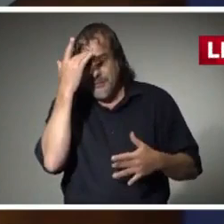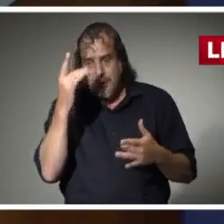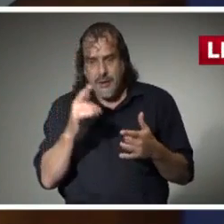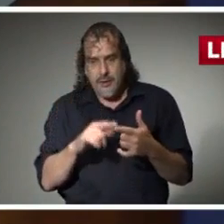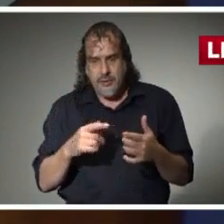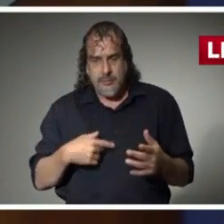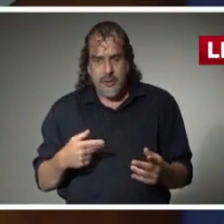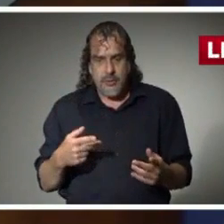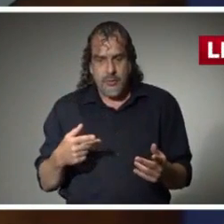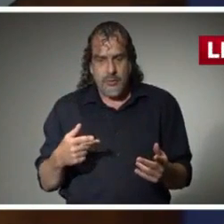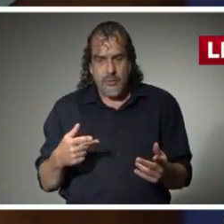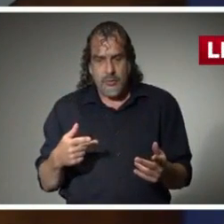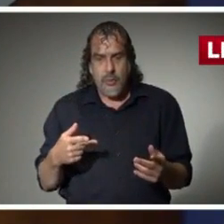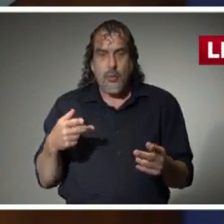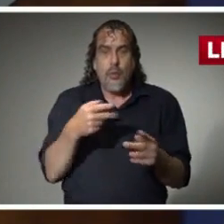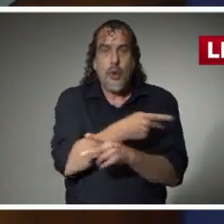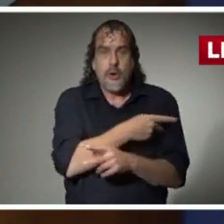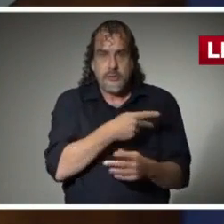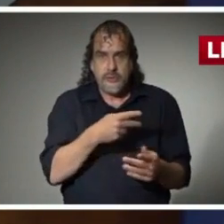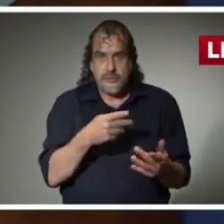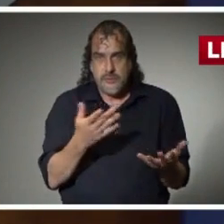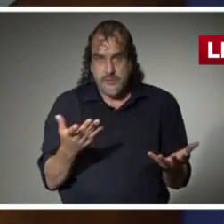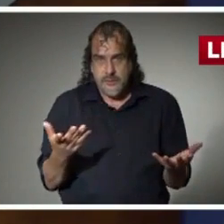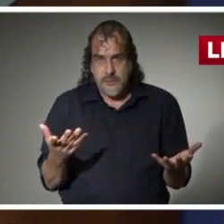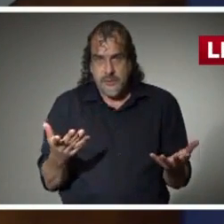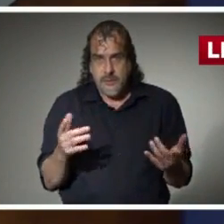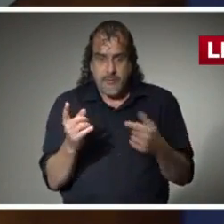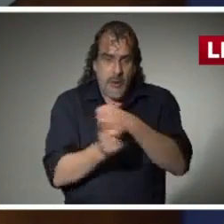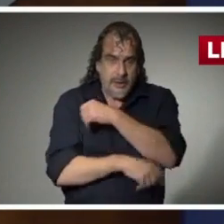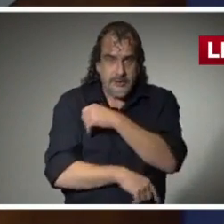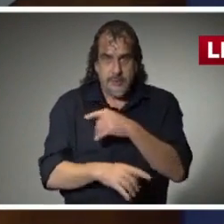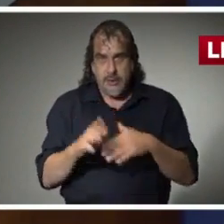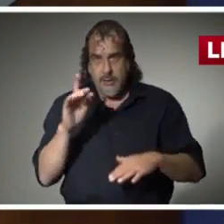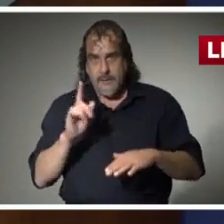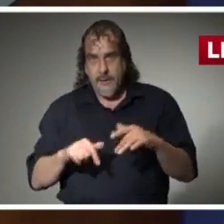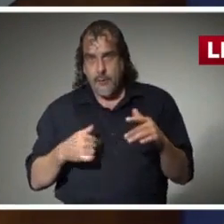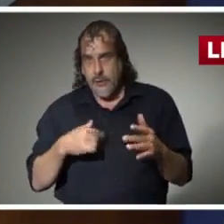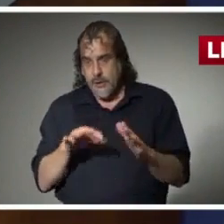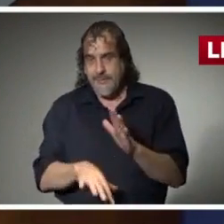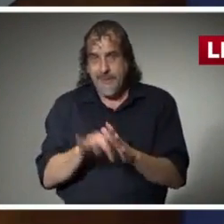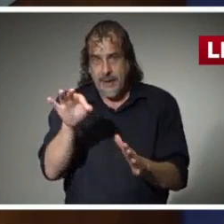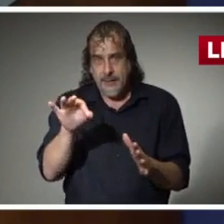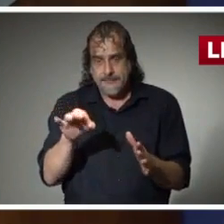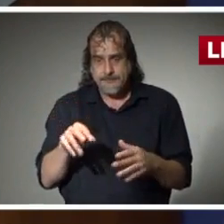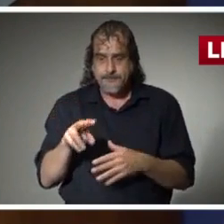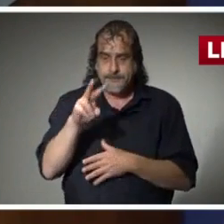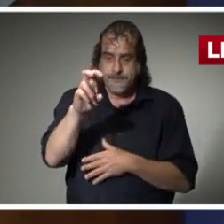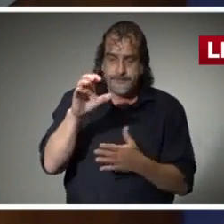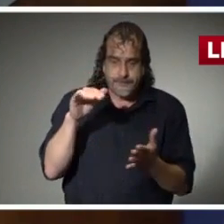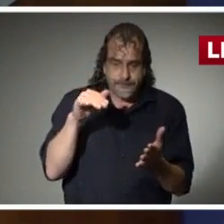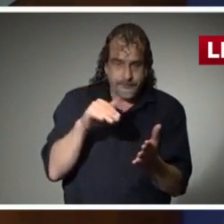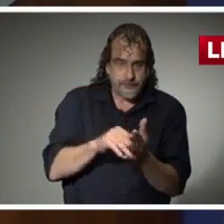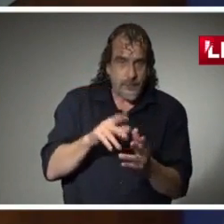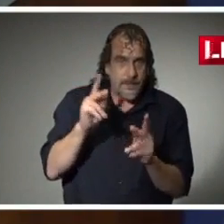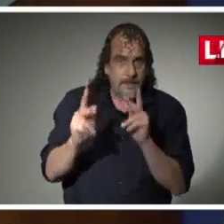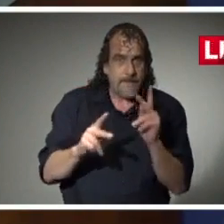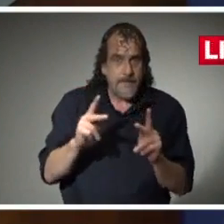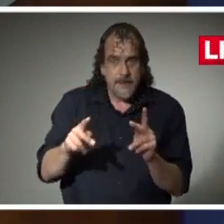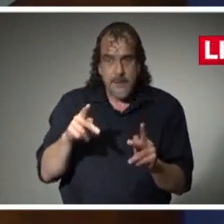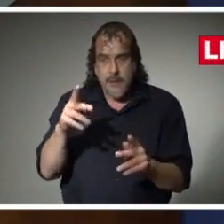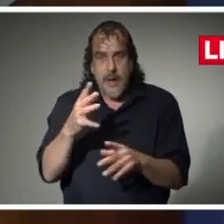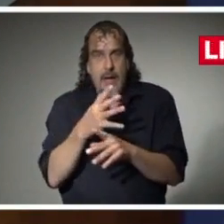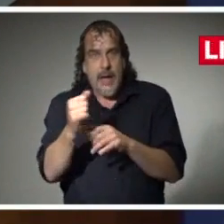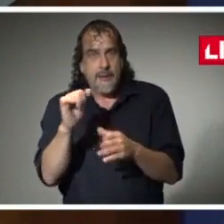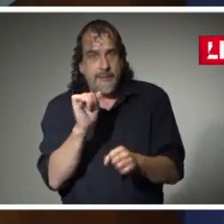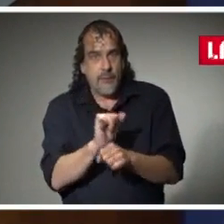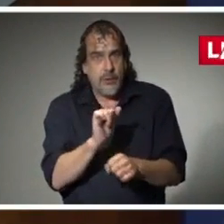worse than the disease. 200,000 Mississippians out of work. 200,000